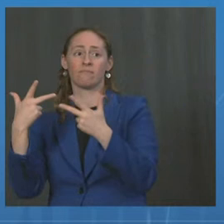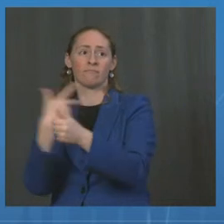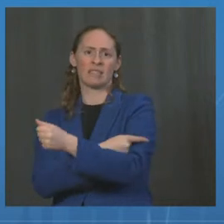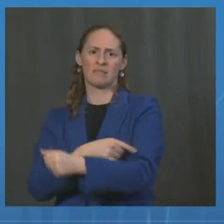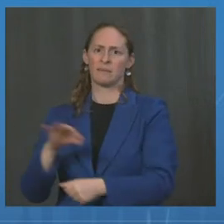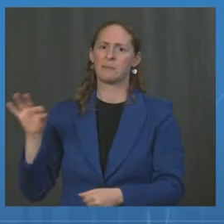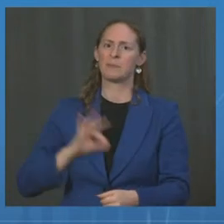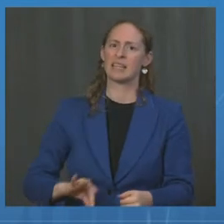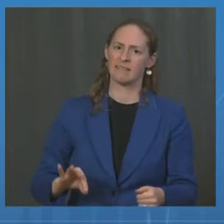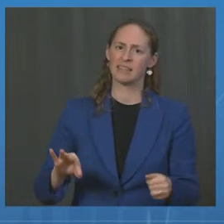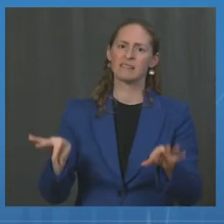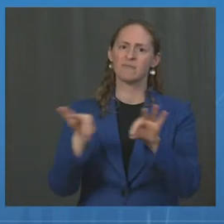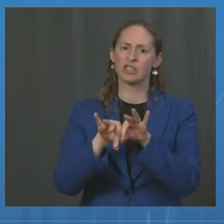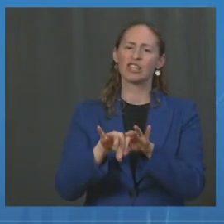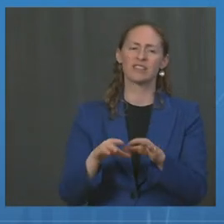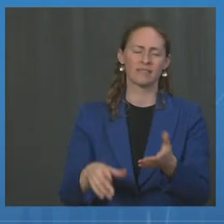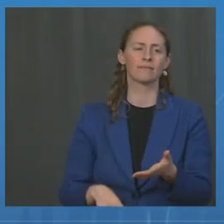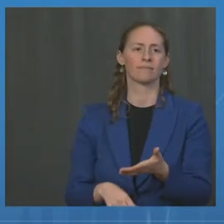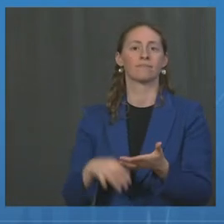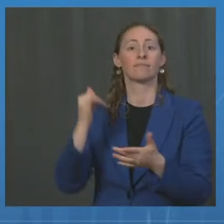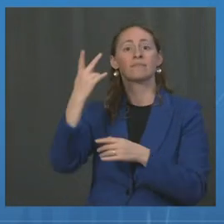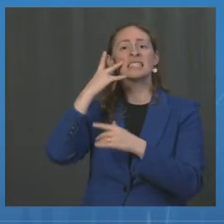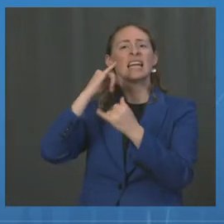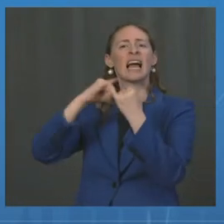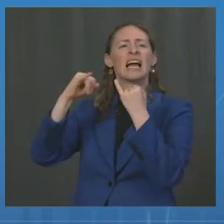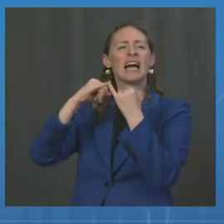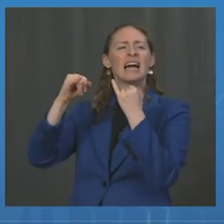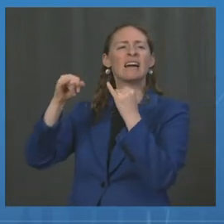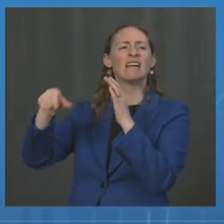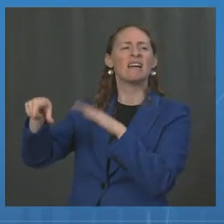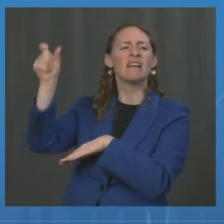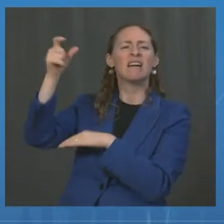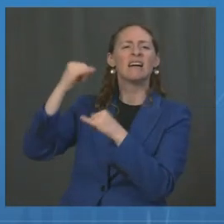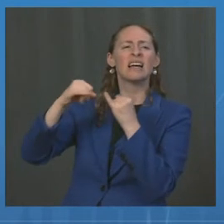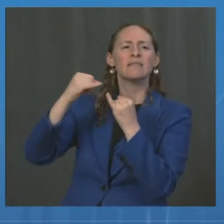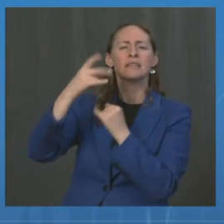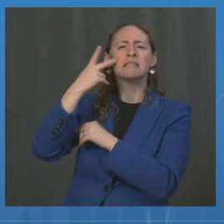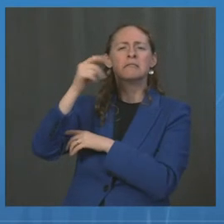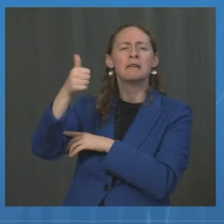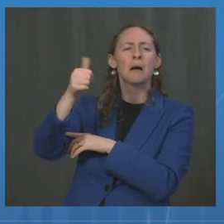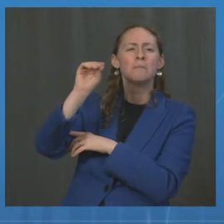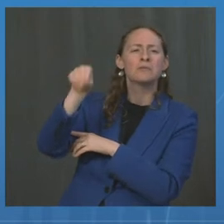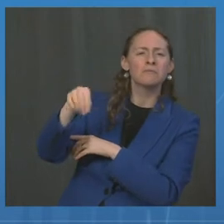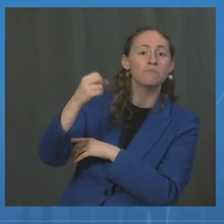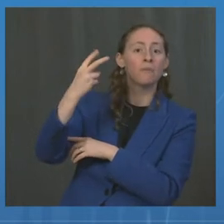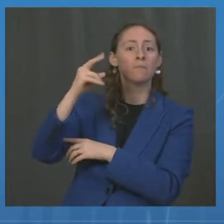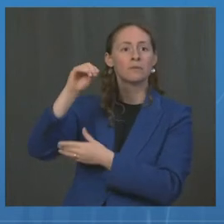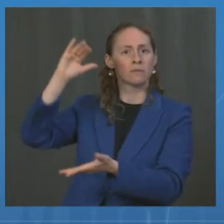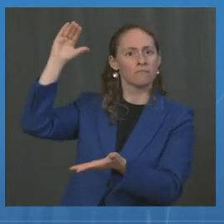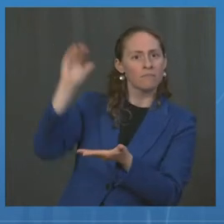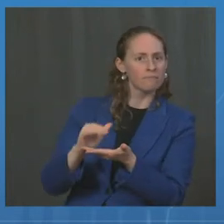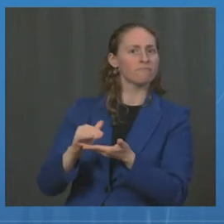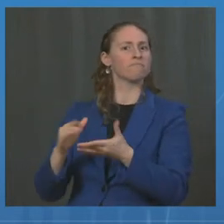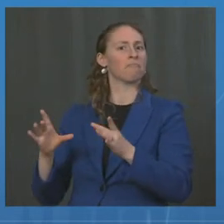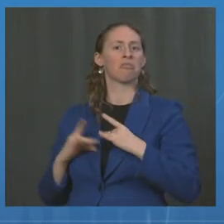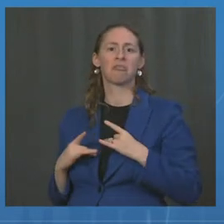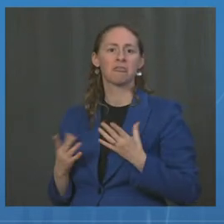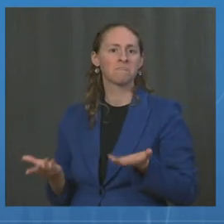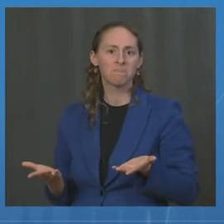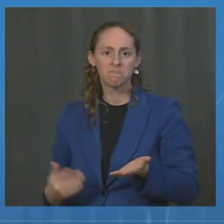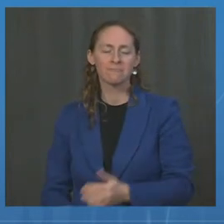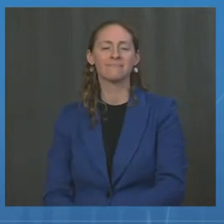you see about a 10, 11, or 12% reduction. Next slide. Looking at it in another way,